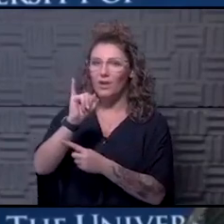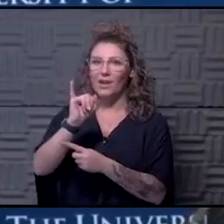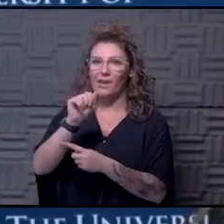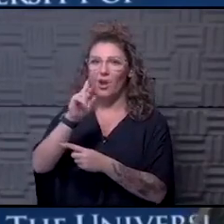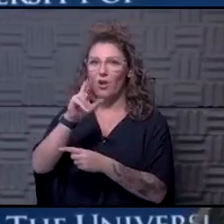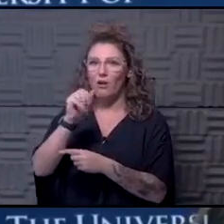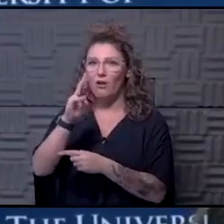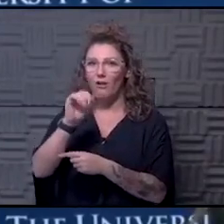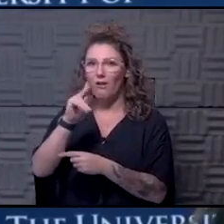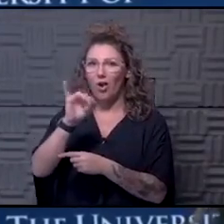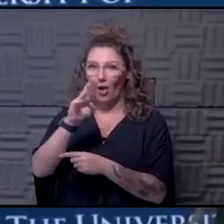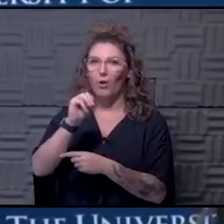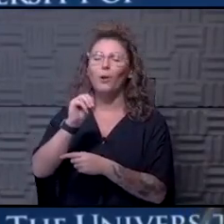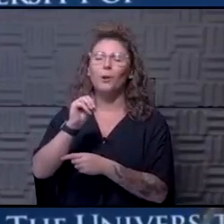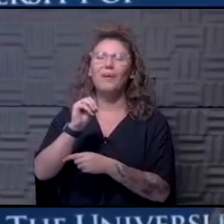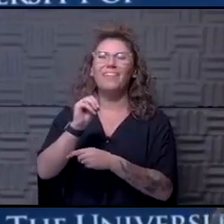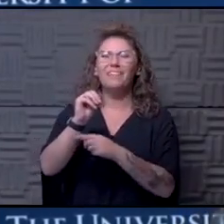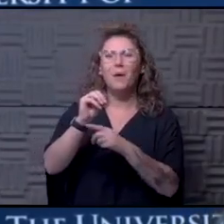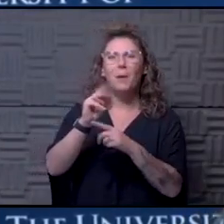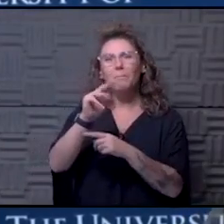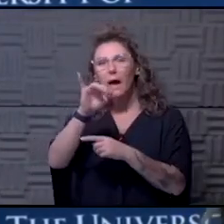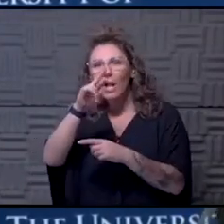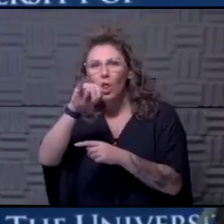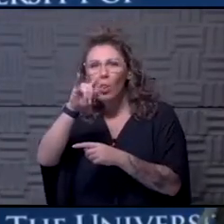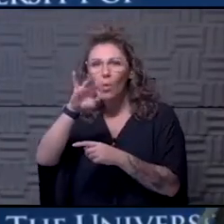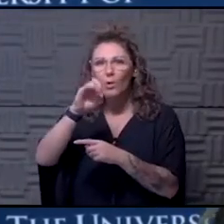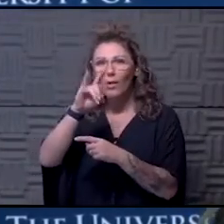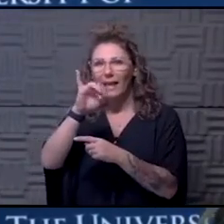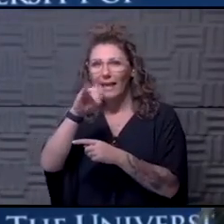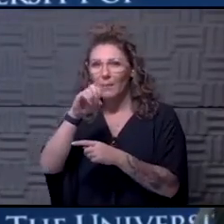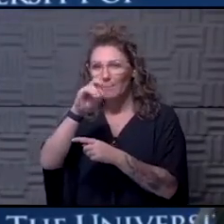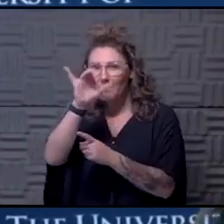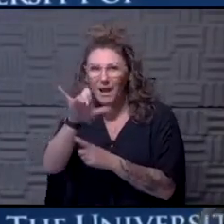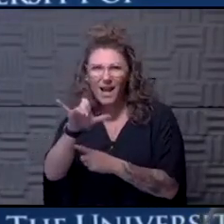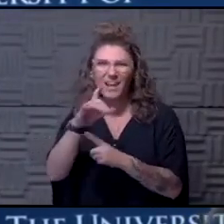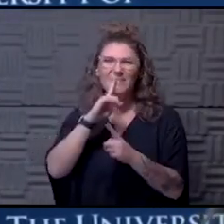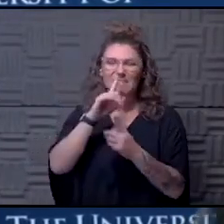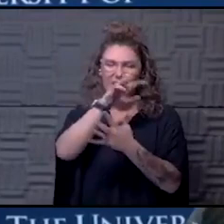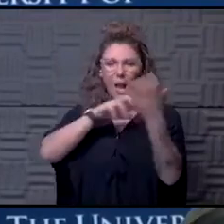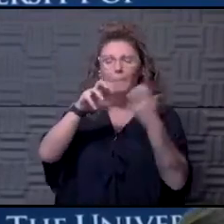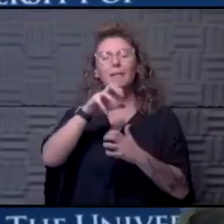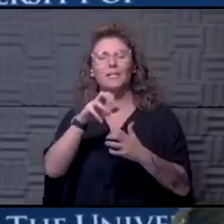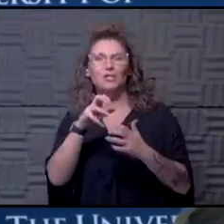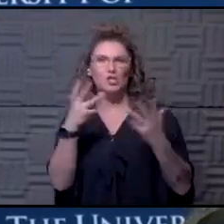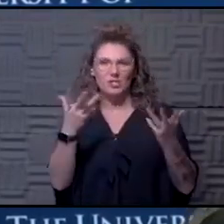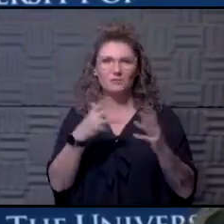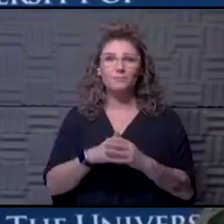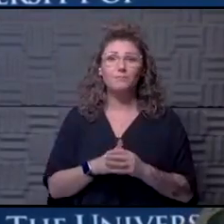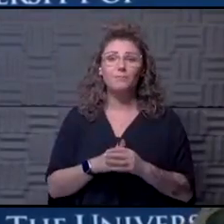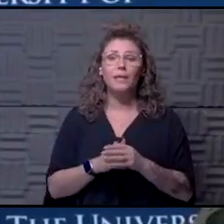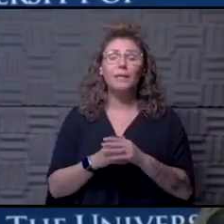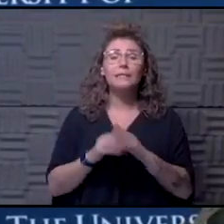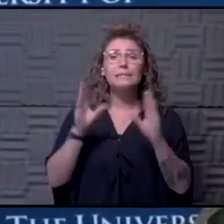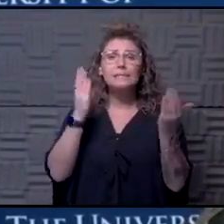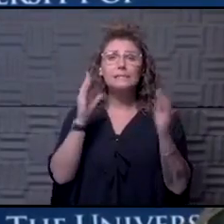monoclonal antibody, kind of a cocktail, so to speak, similar to the antibody that's already been approved